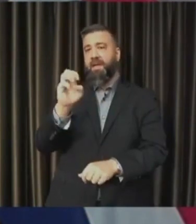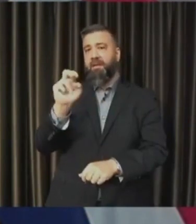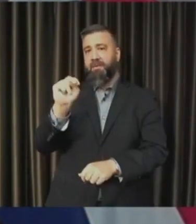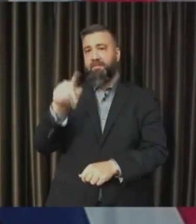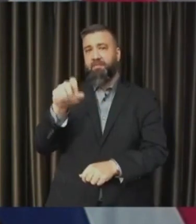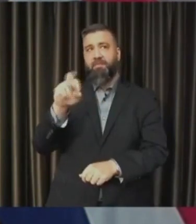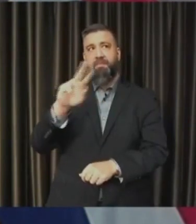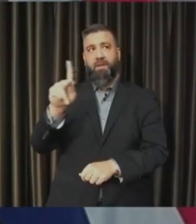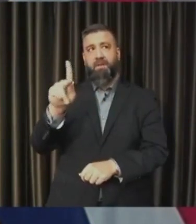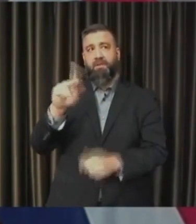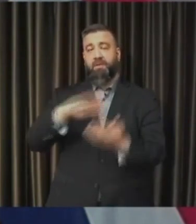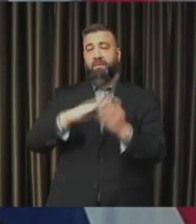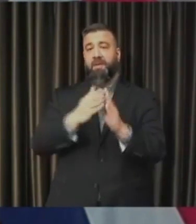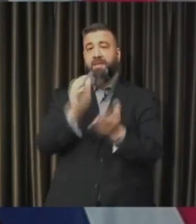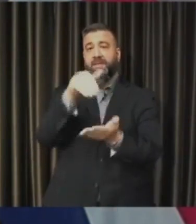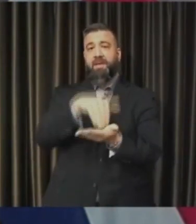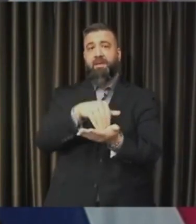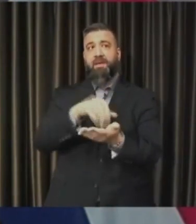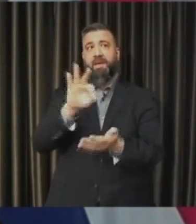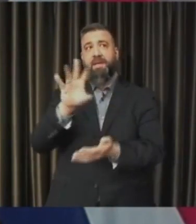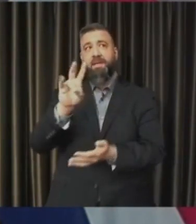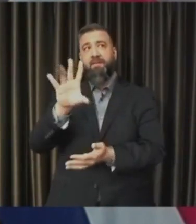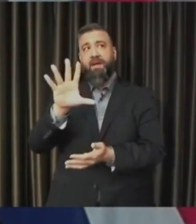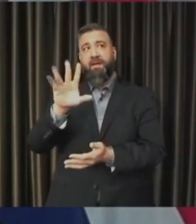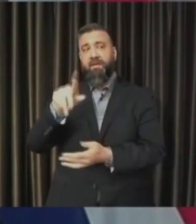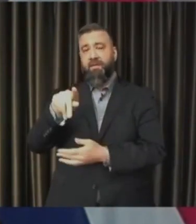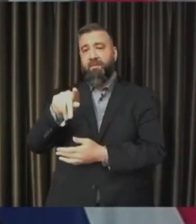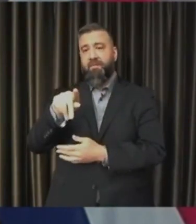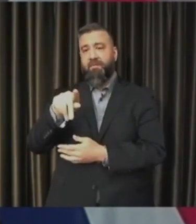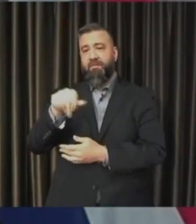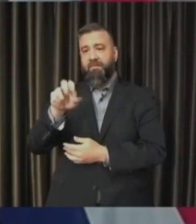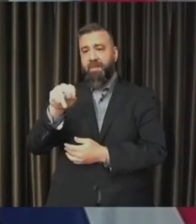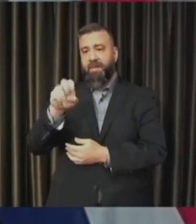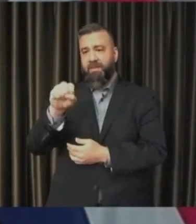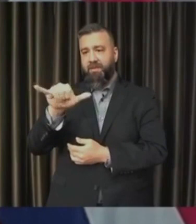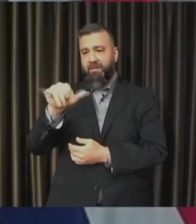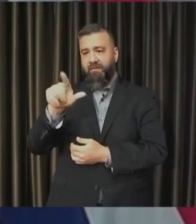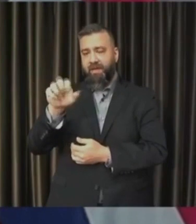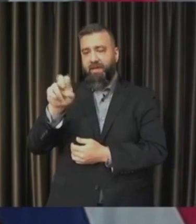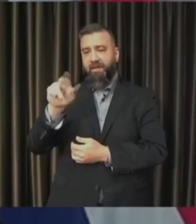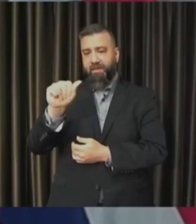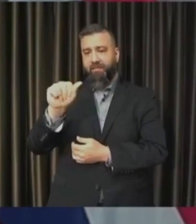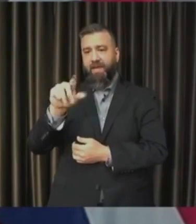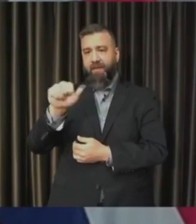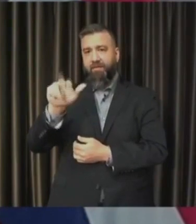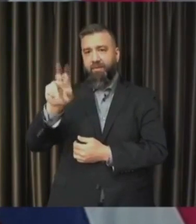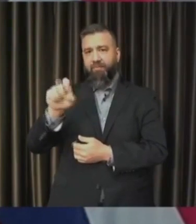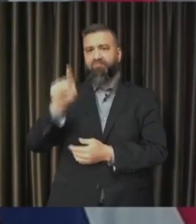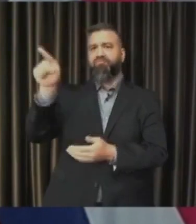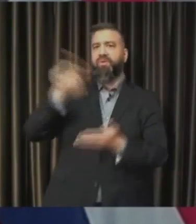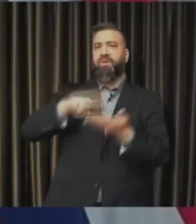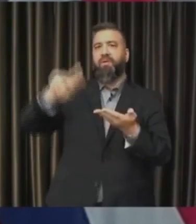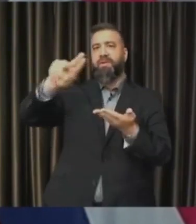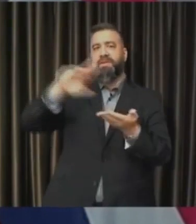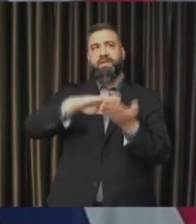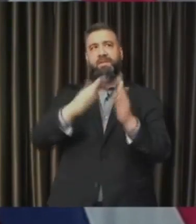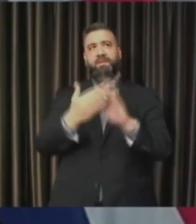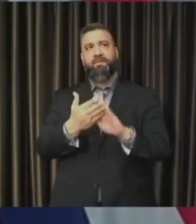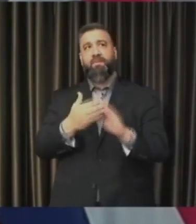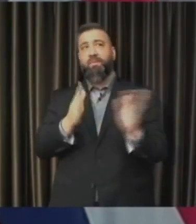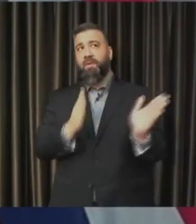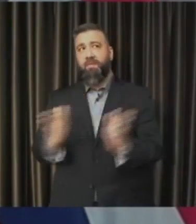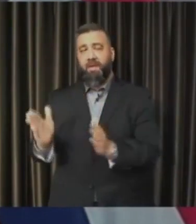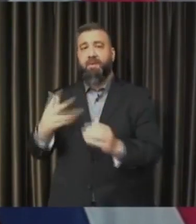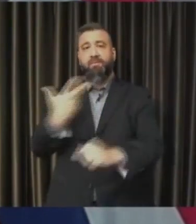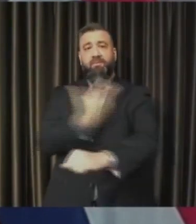Pennsylvania Avenue in University City. We plan to administer up to 500 doses of the Pfizer vaccine on each of these two